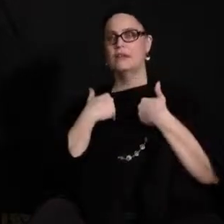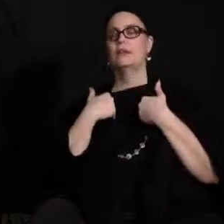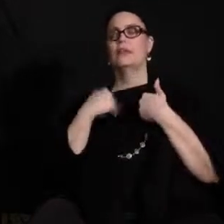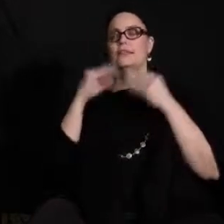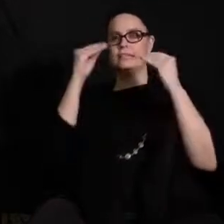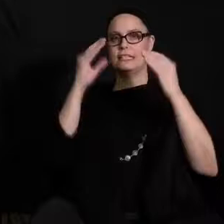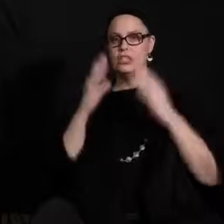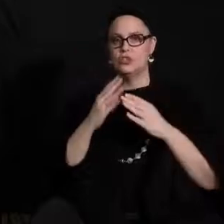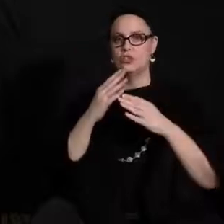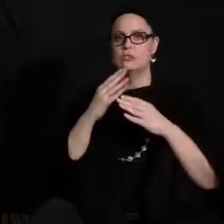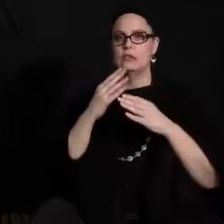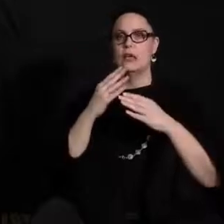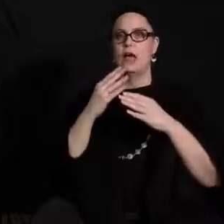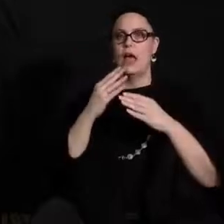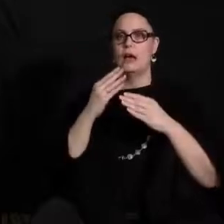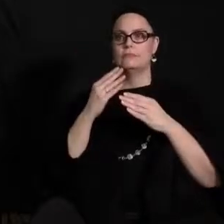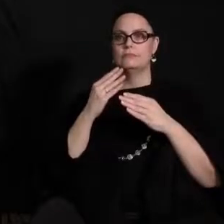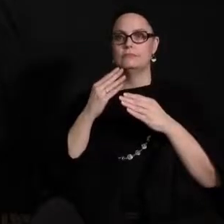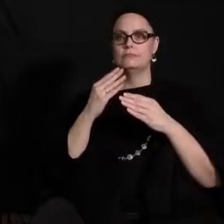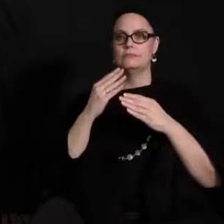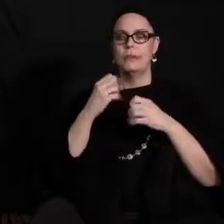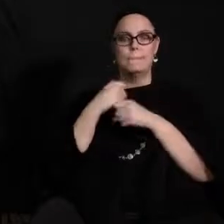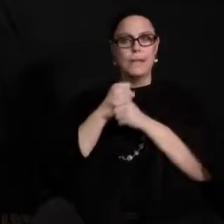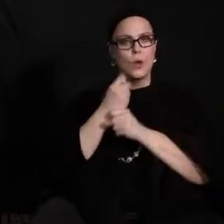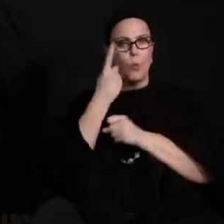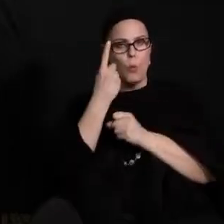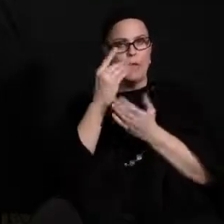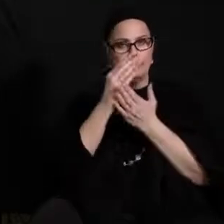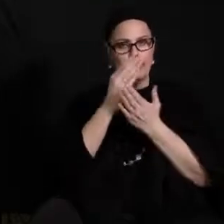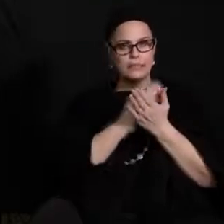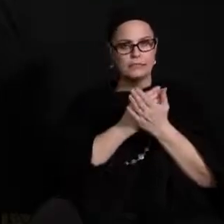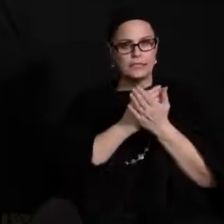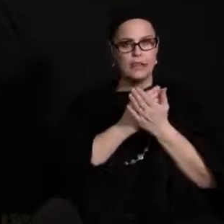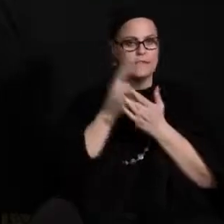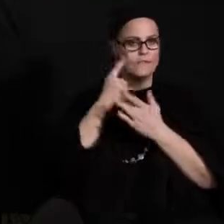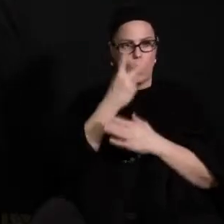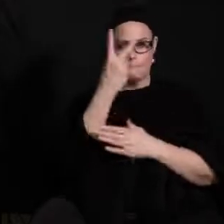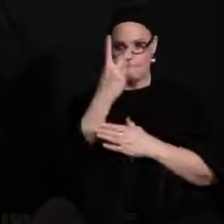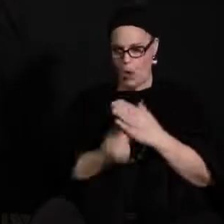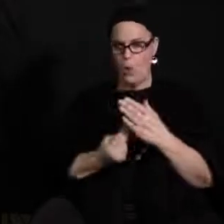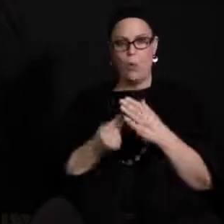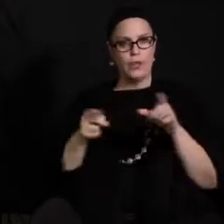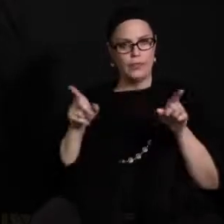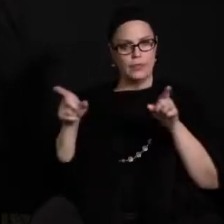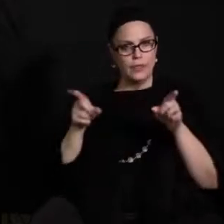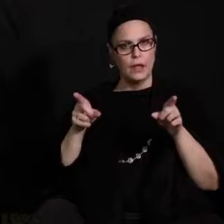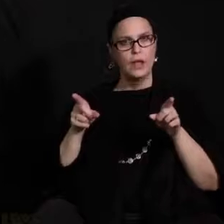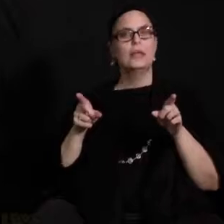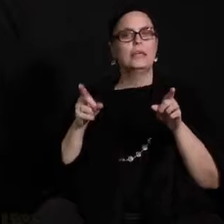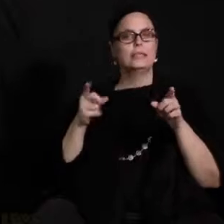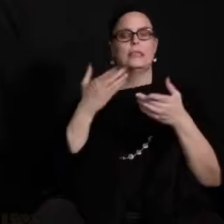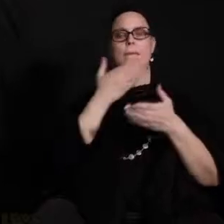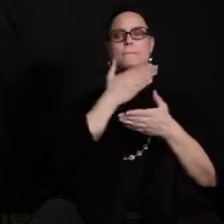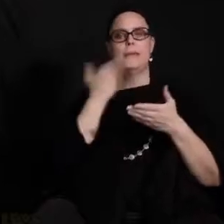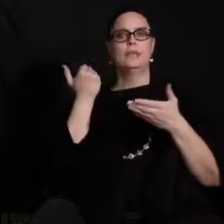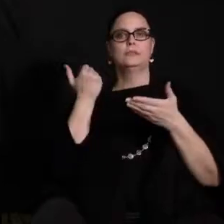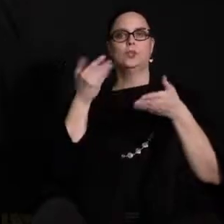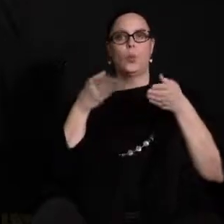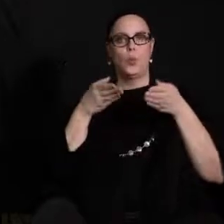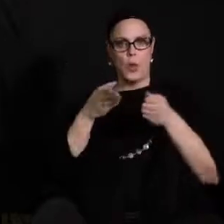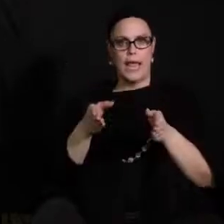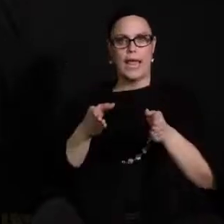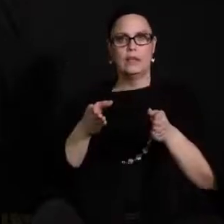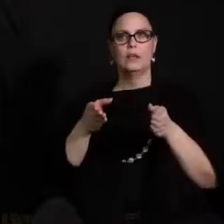that works for kids who are at home and works for kids at school is the best way to accomplish this without asking them to do two jobs